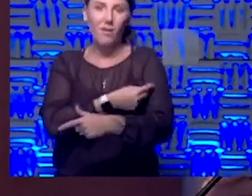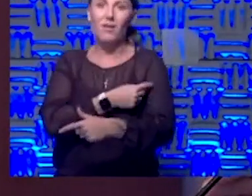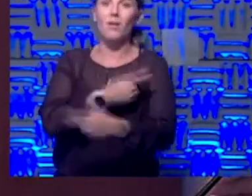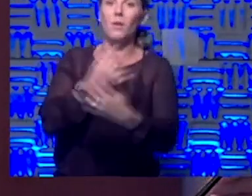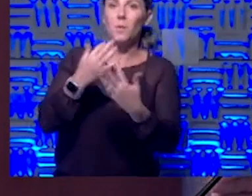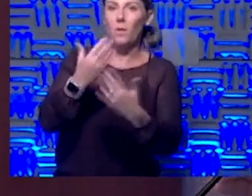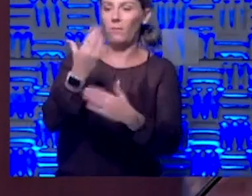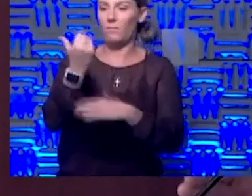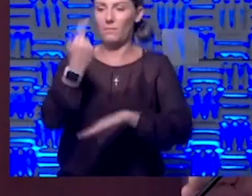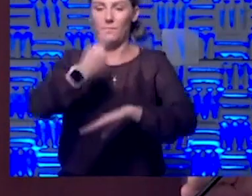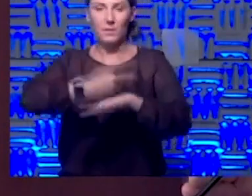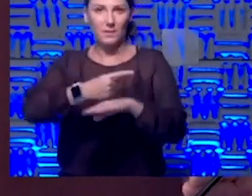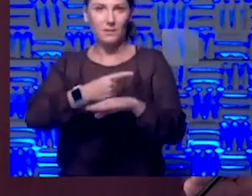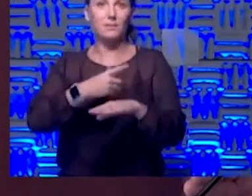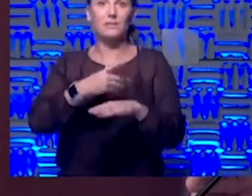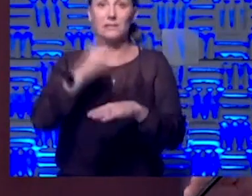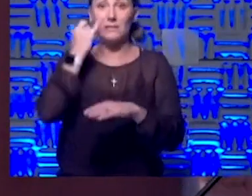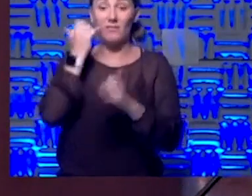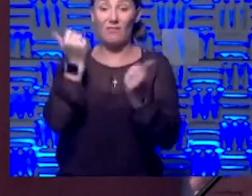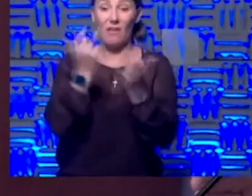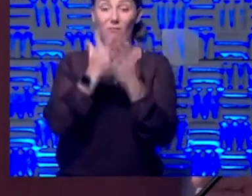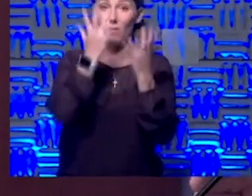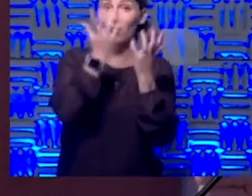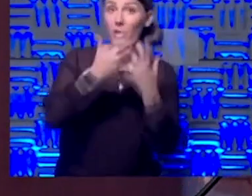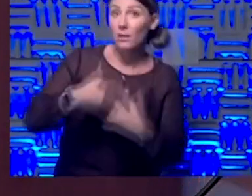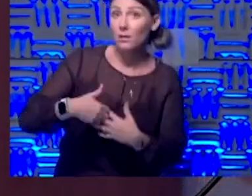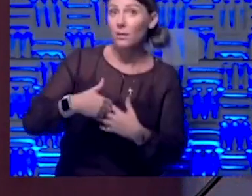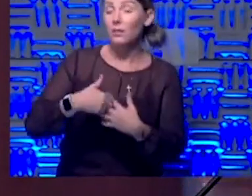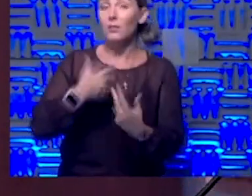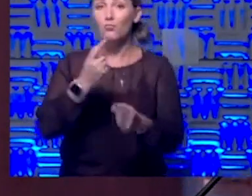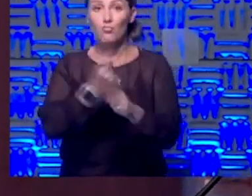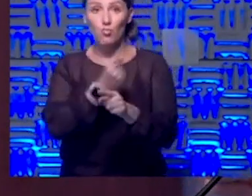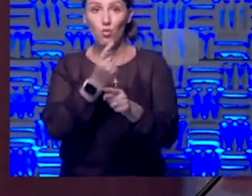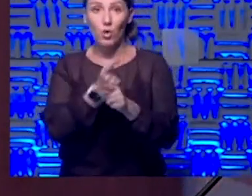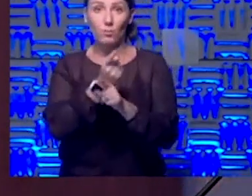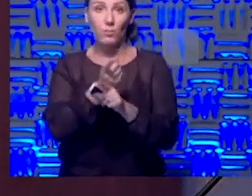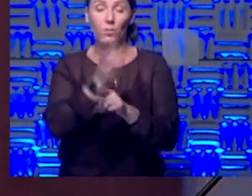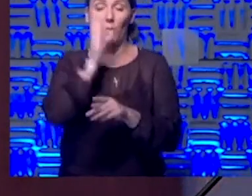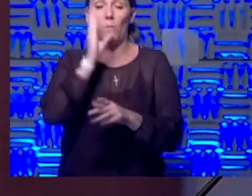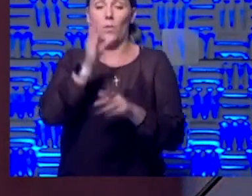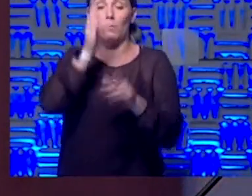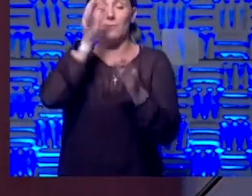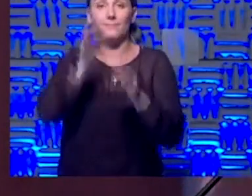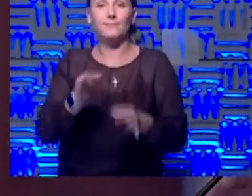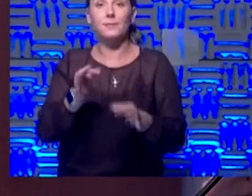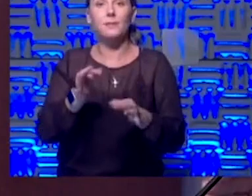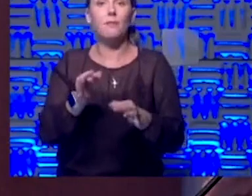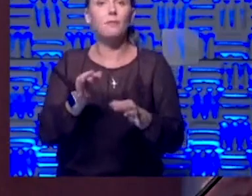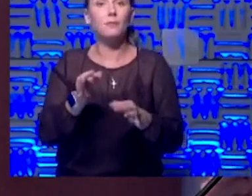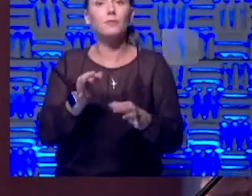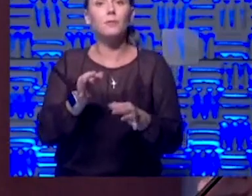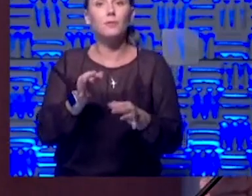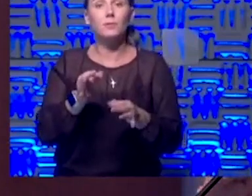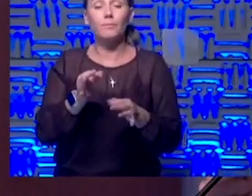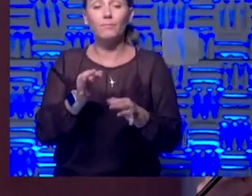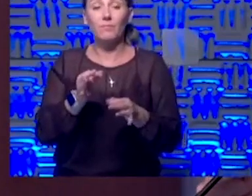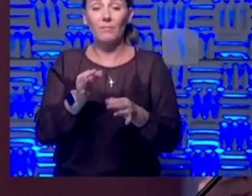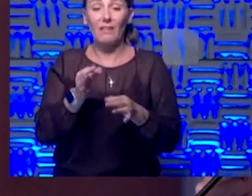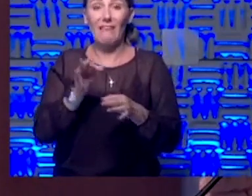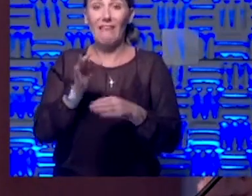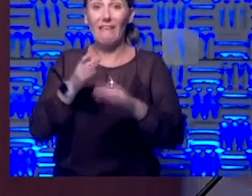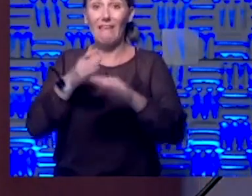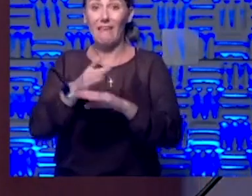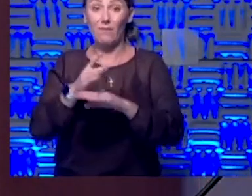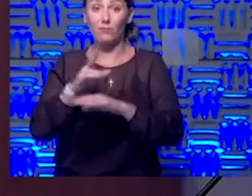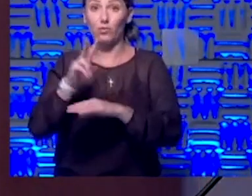think that, you know, if everything's going right, that we're going to determine by two weeks after that second